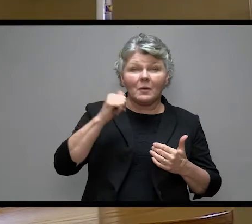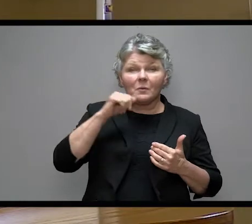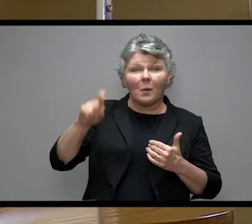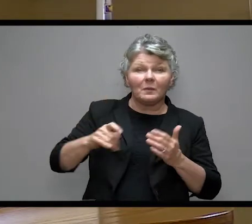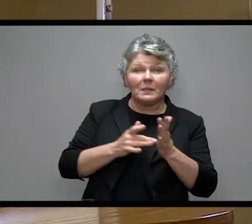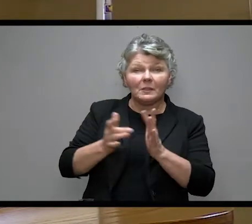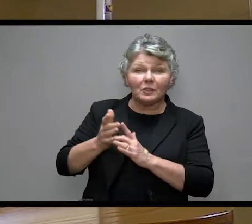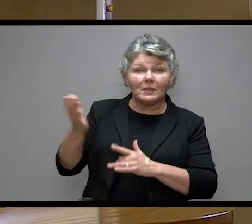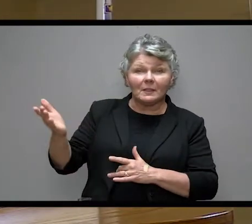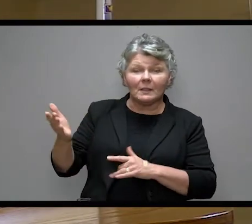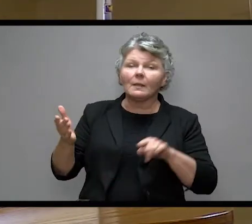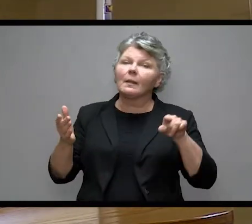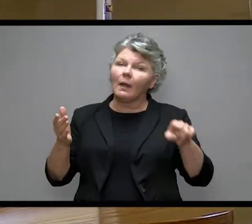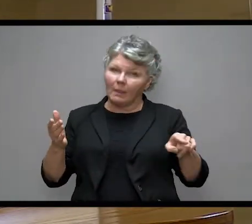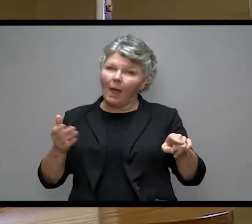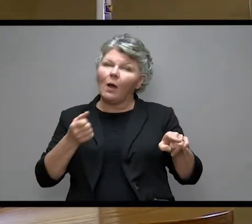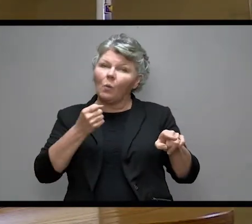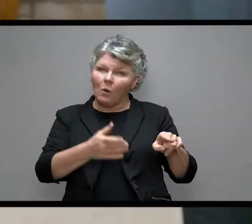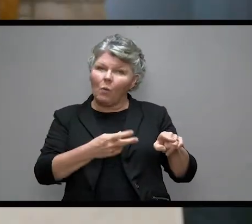do so for you.